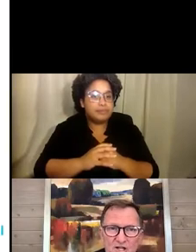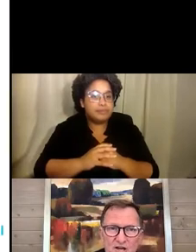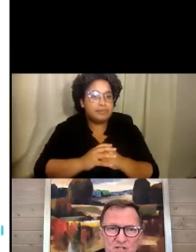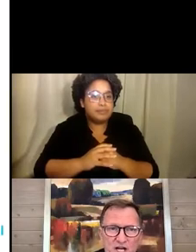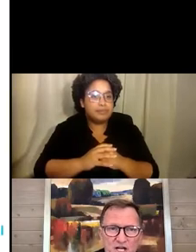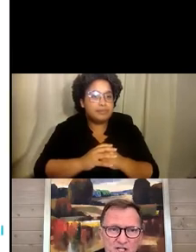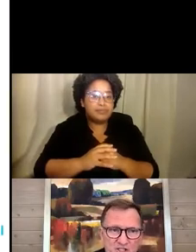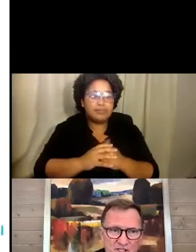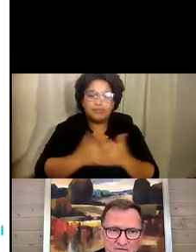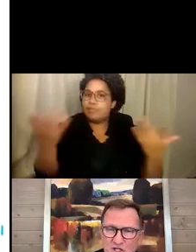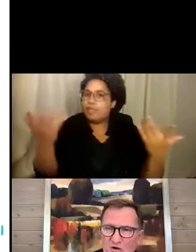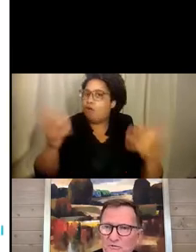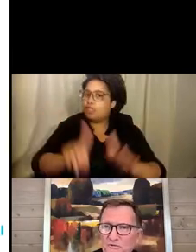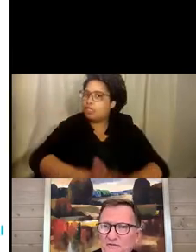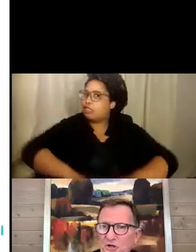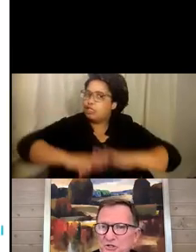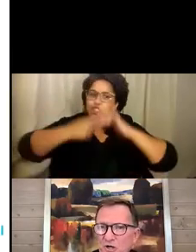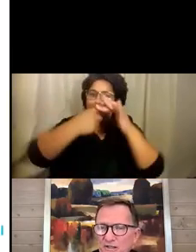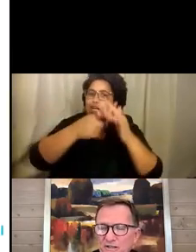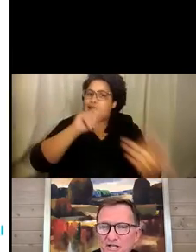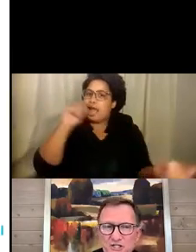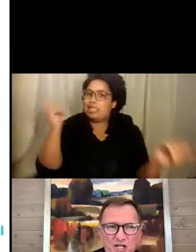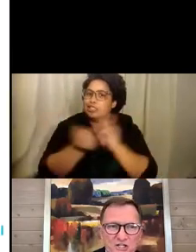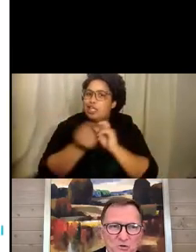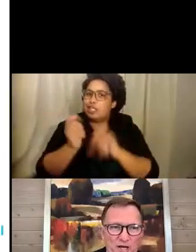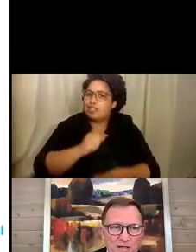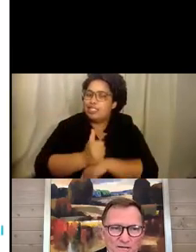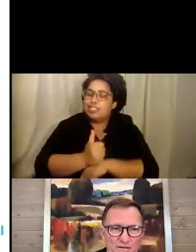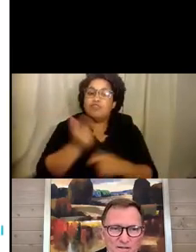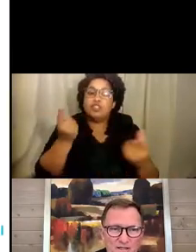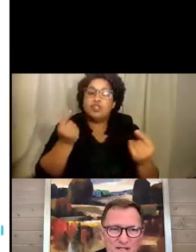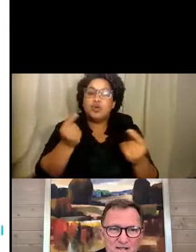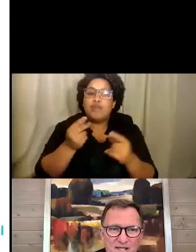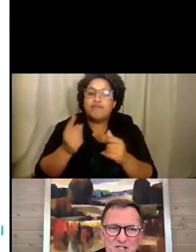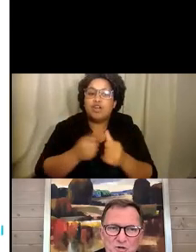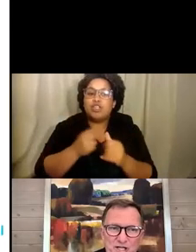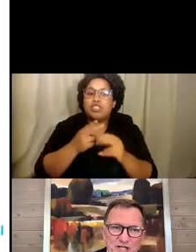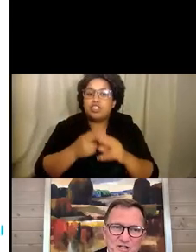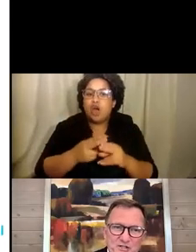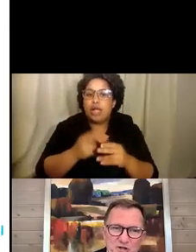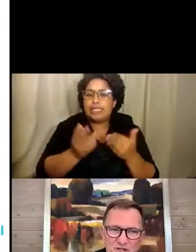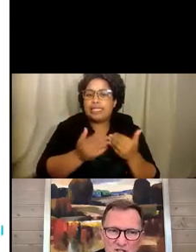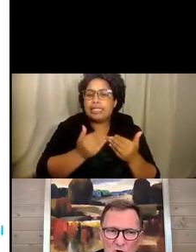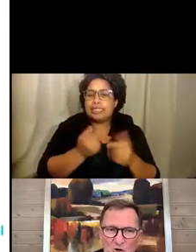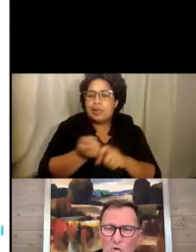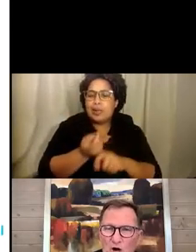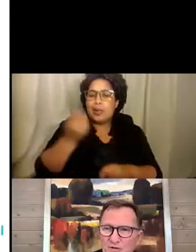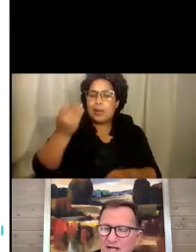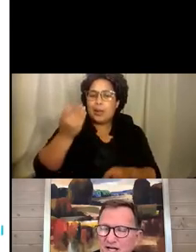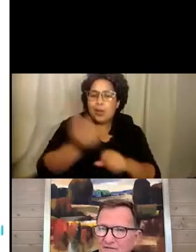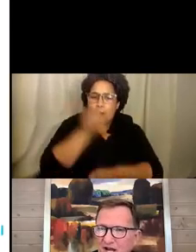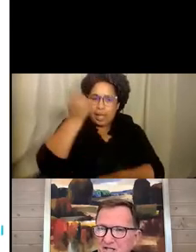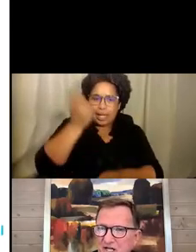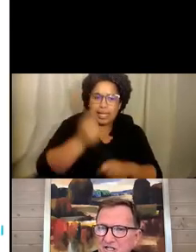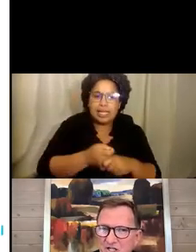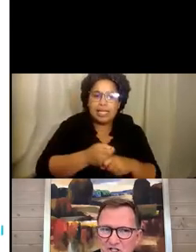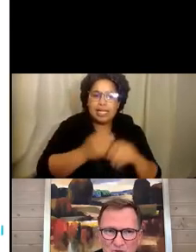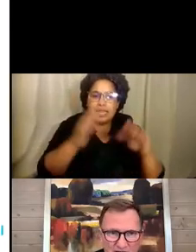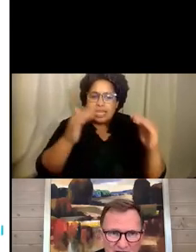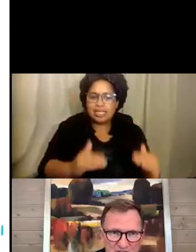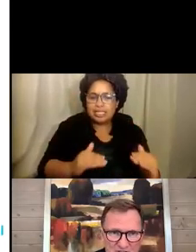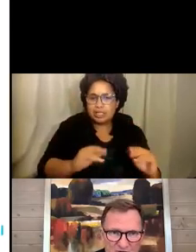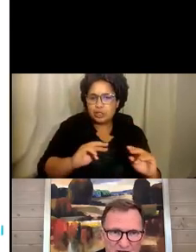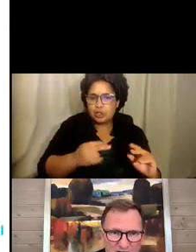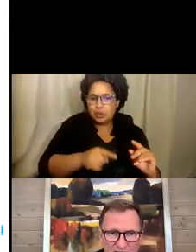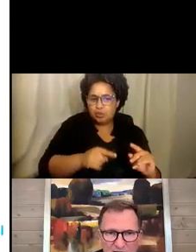Kicking off a change initiative. So the first one is easy win. The next one is sort of in the lower quadrant, kind of asking, is this